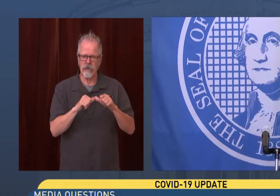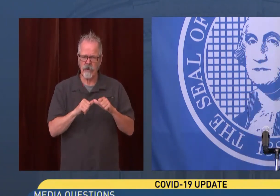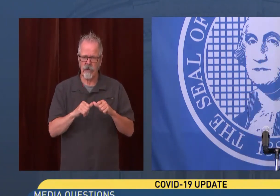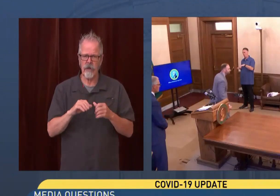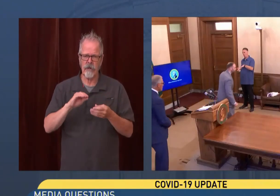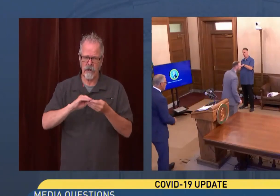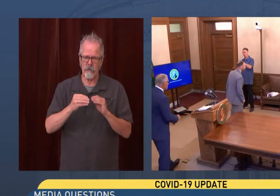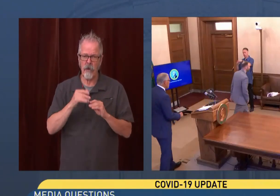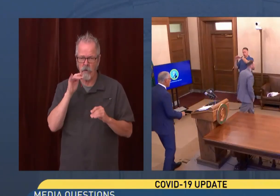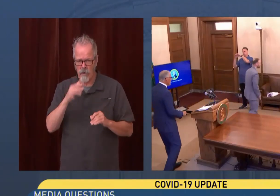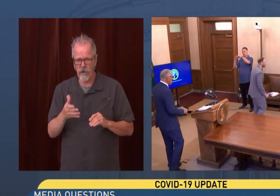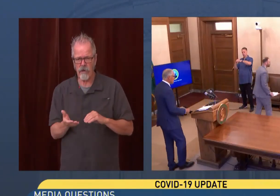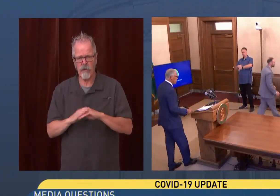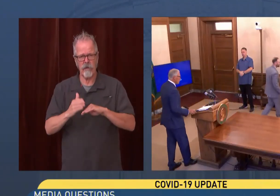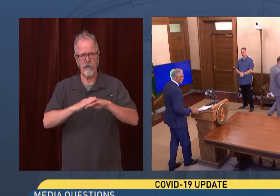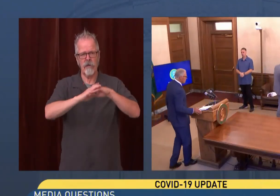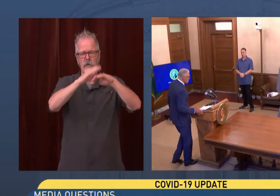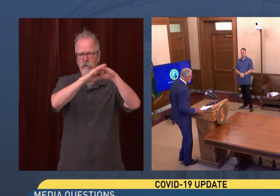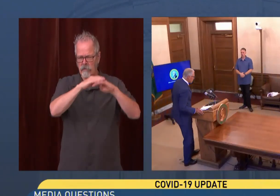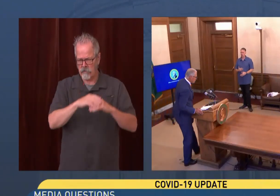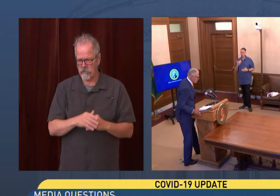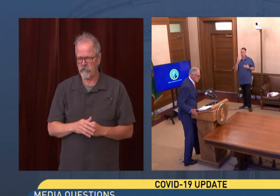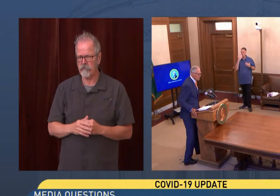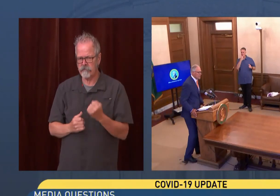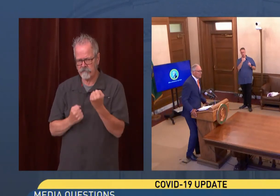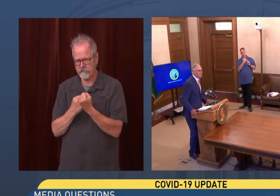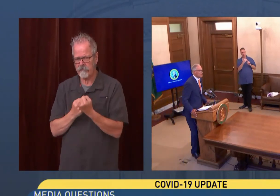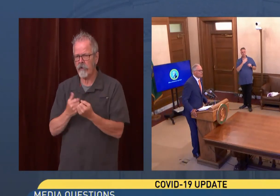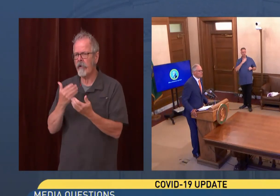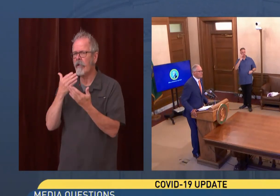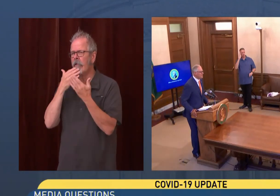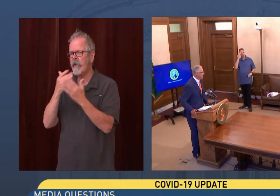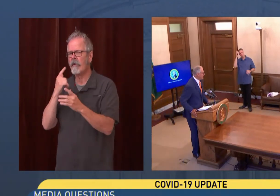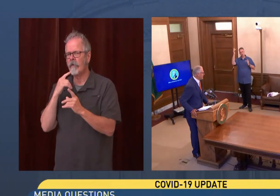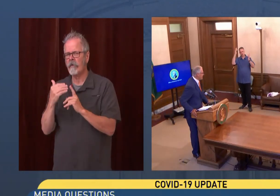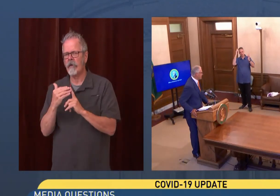Thank you, Nick. You're reminding me of my brilliance. I appreciate that.